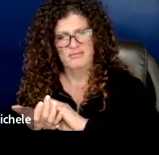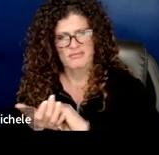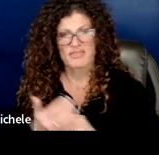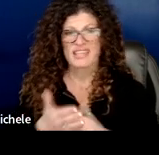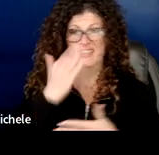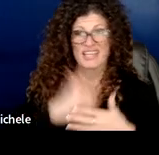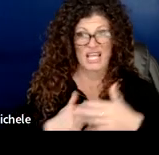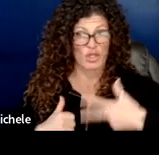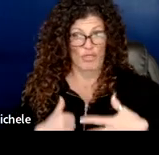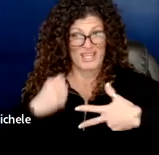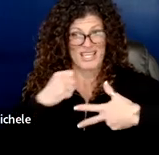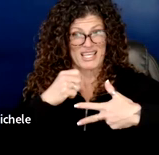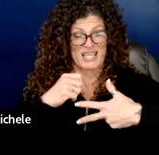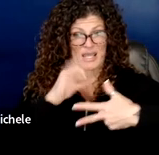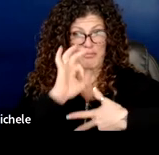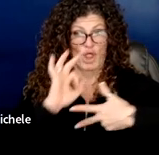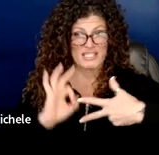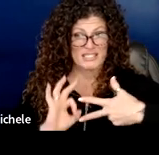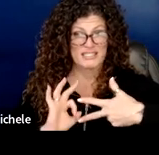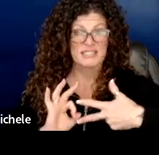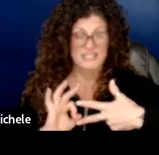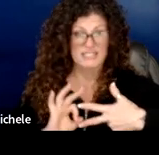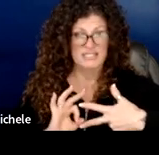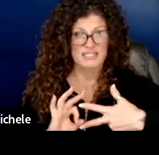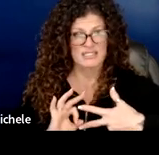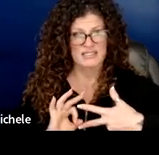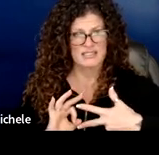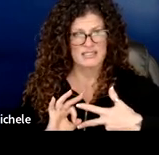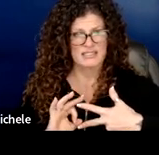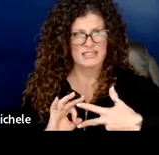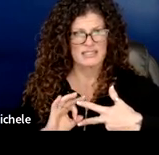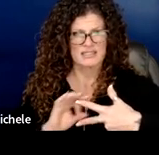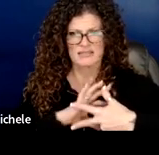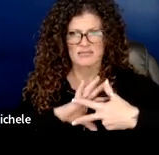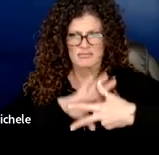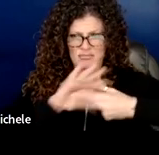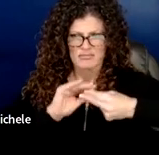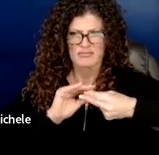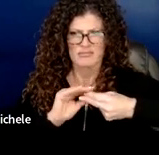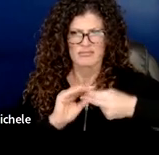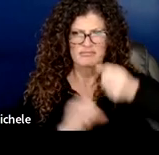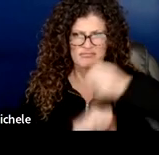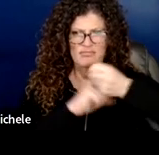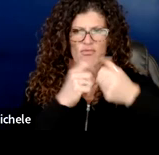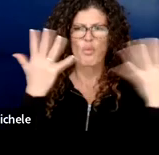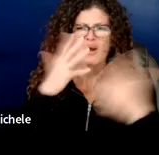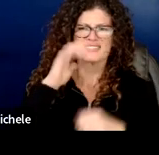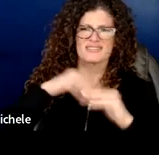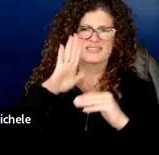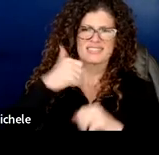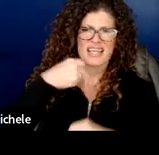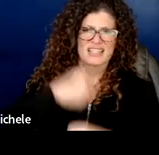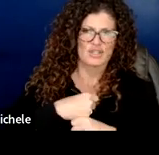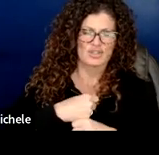bullets um would actually frame what would be within those 10 years right so so